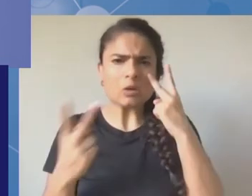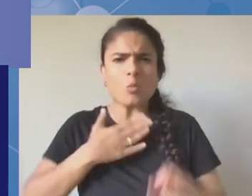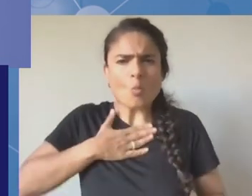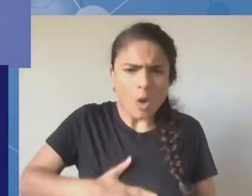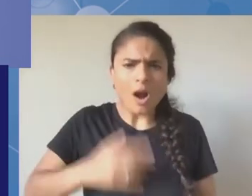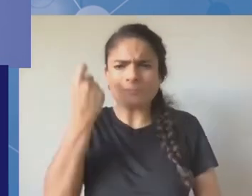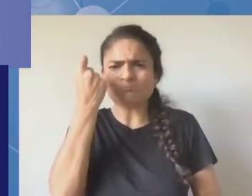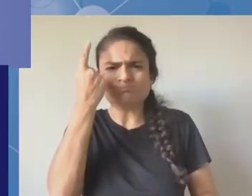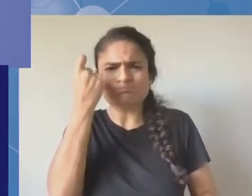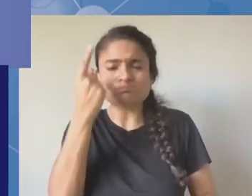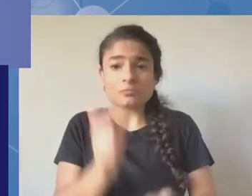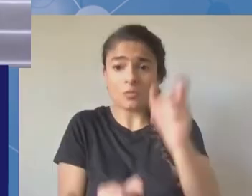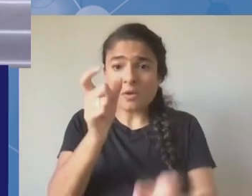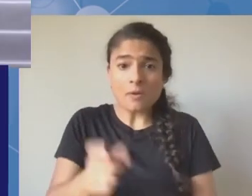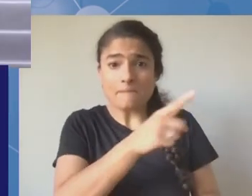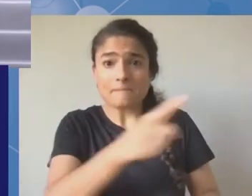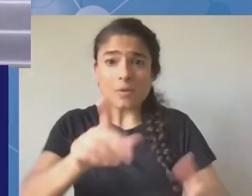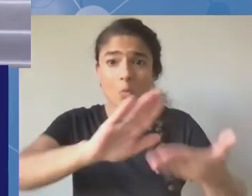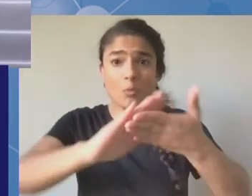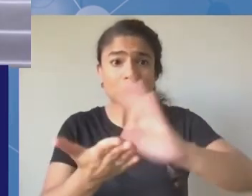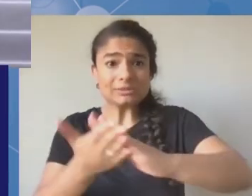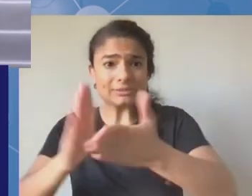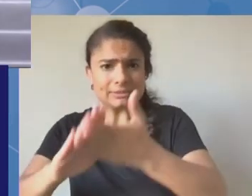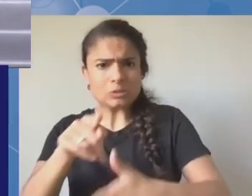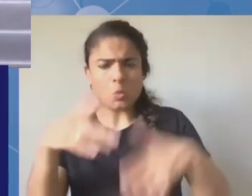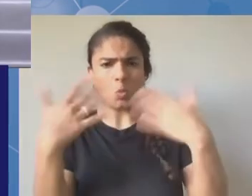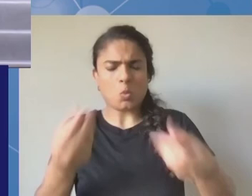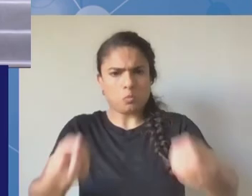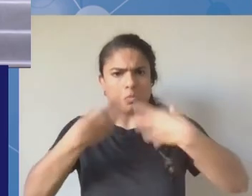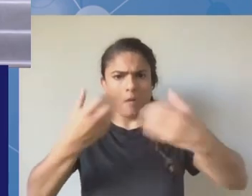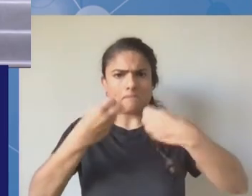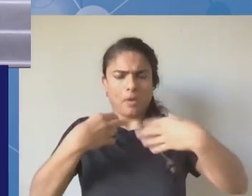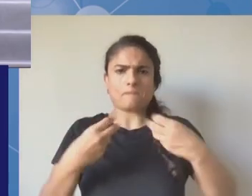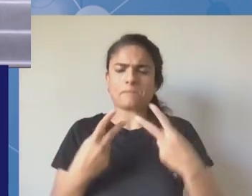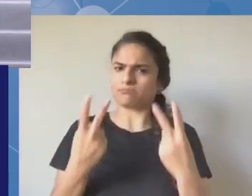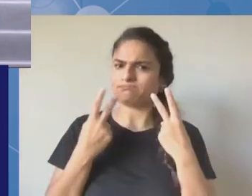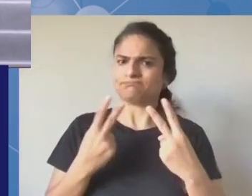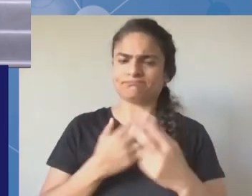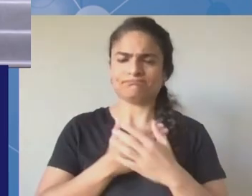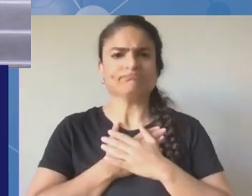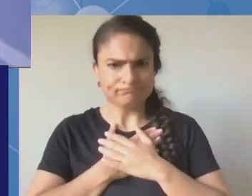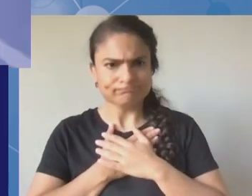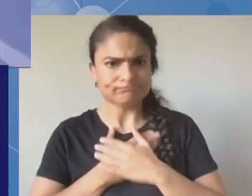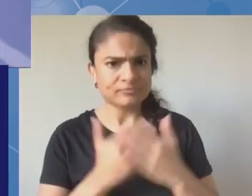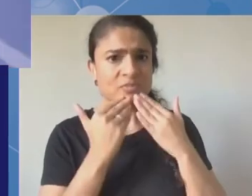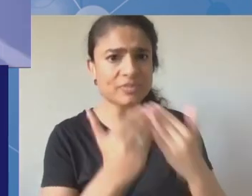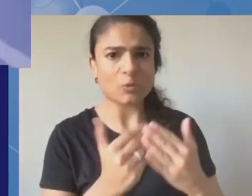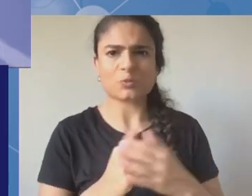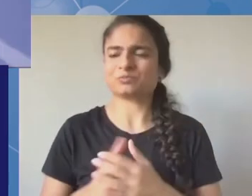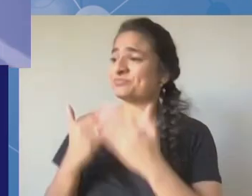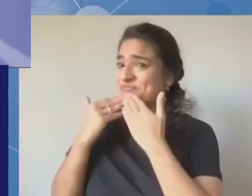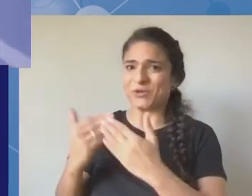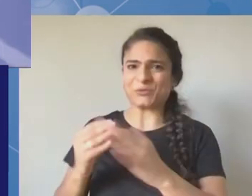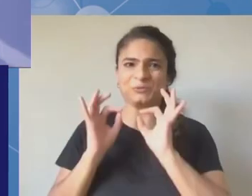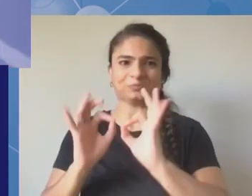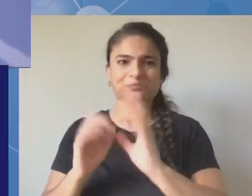yes ladies and gentlemen thank you very much for your comments that we are running out of time i will cover some of the points during the and the